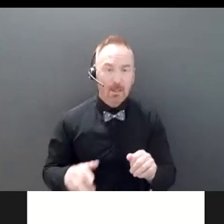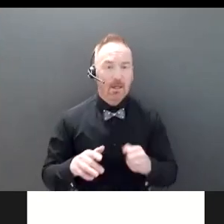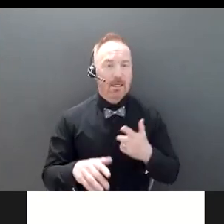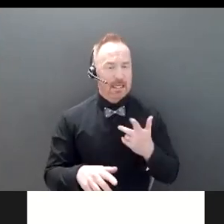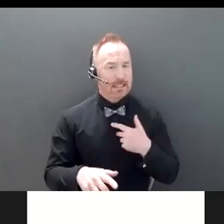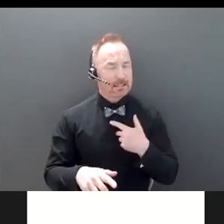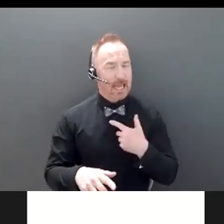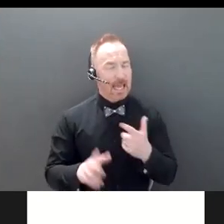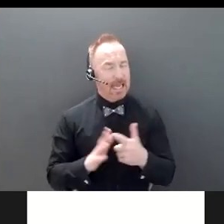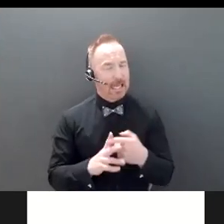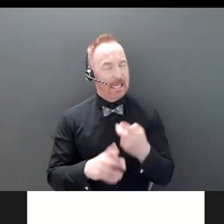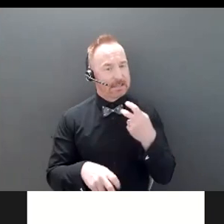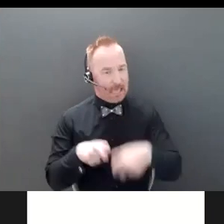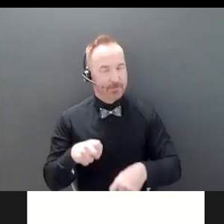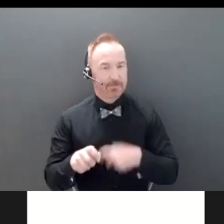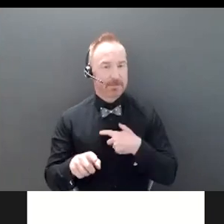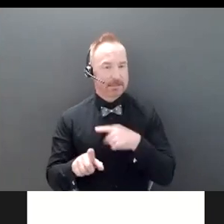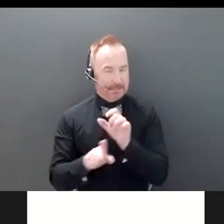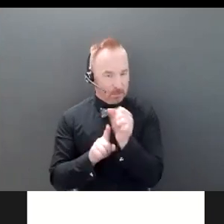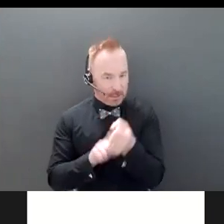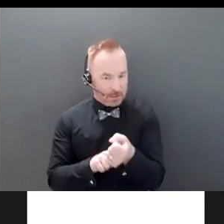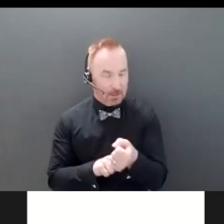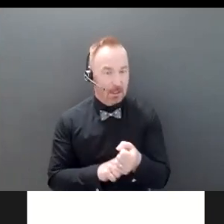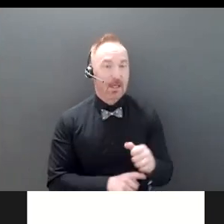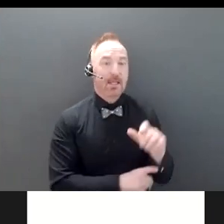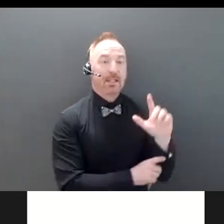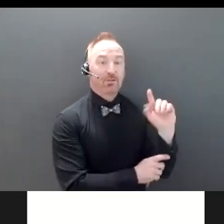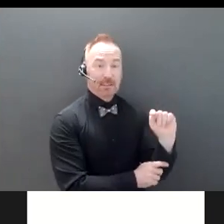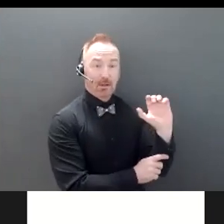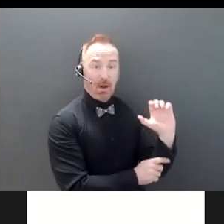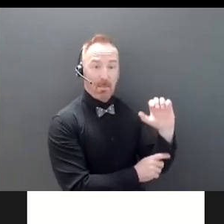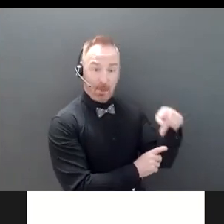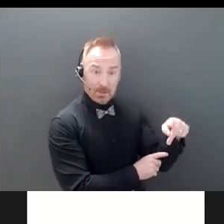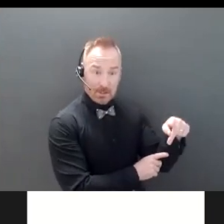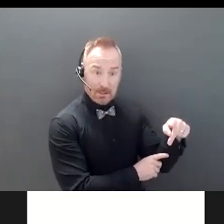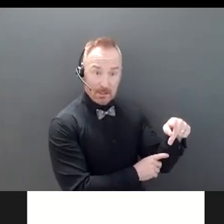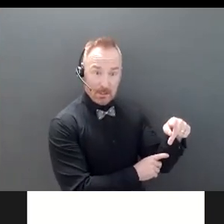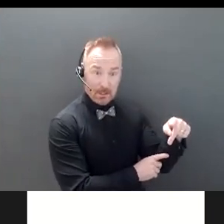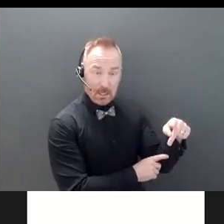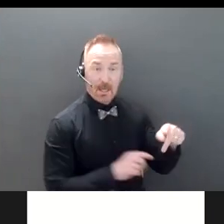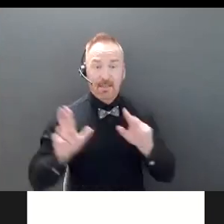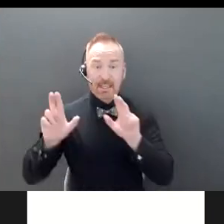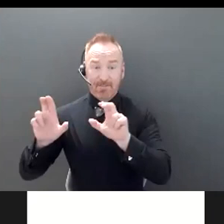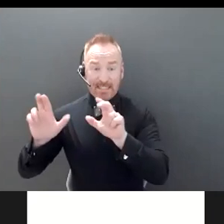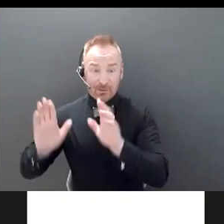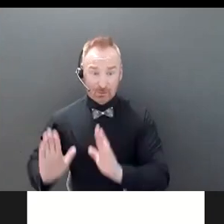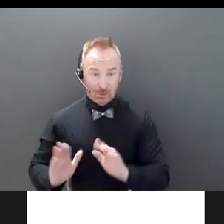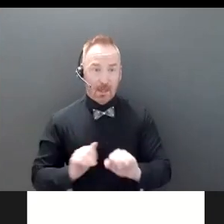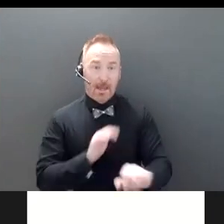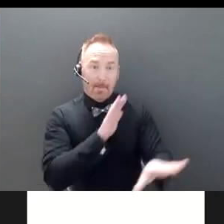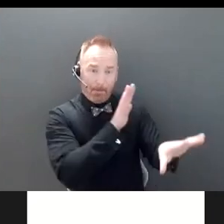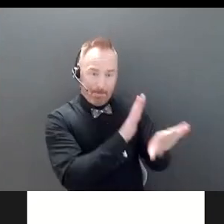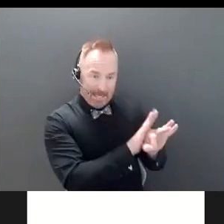trusted contact person, it's really, the reason it's so important that the investor choose somebody that they trust,